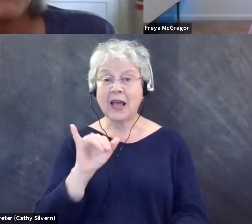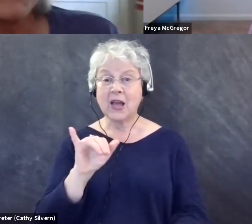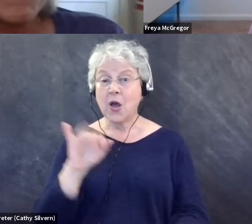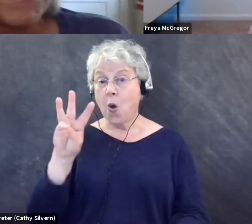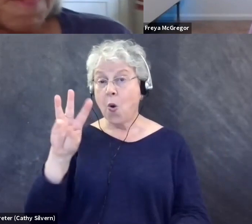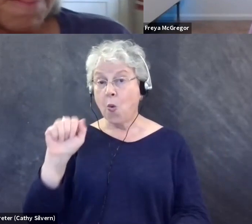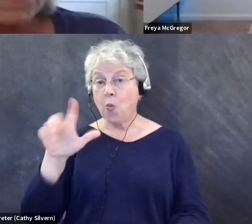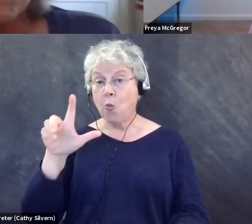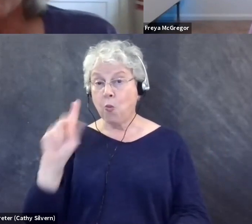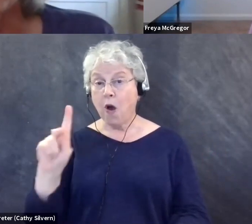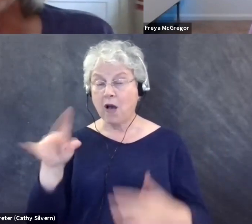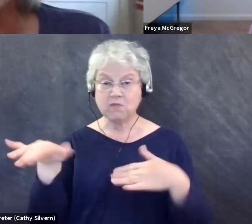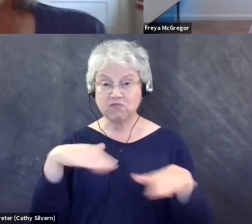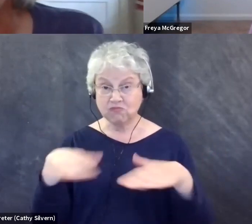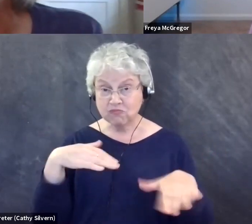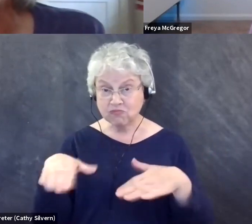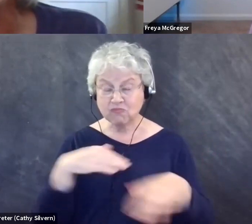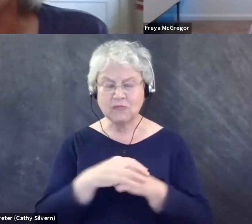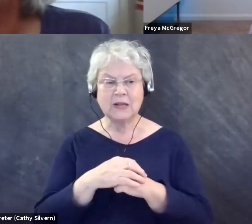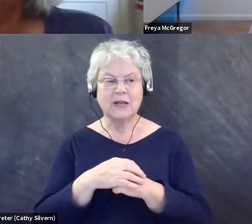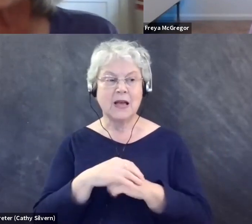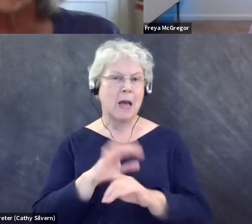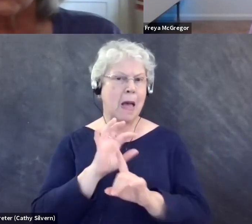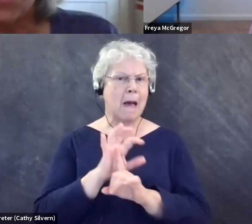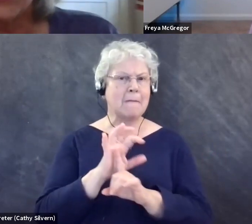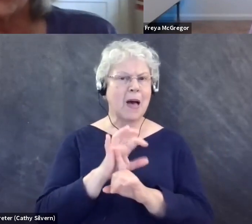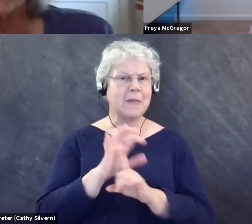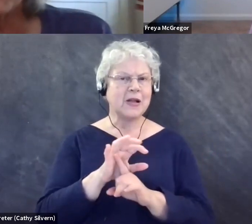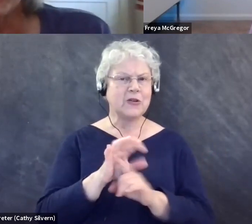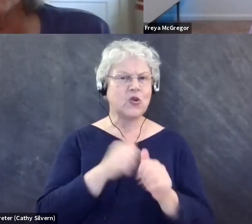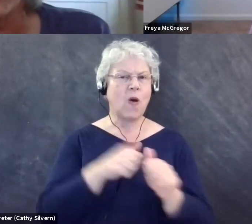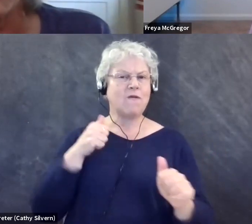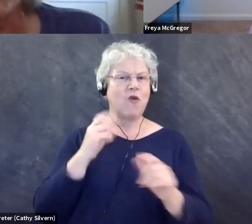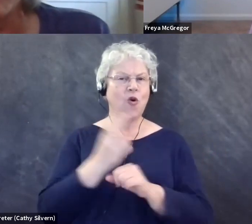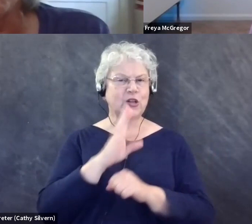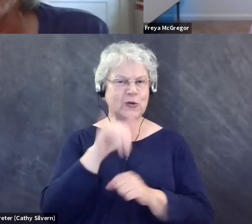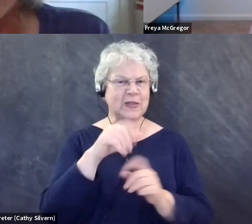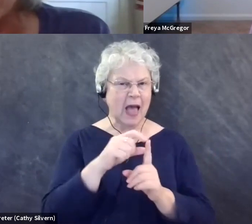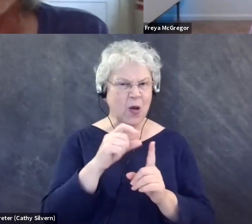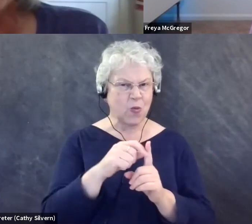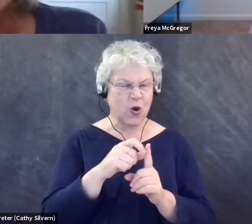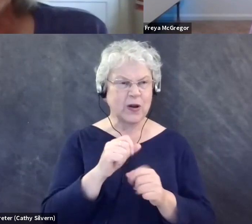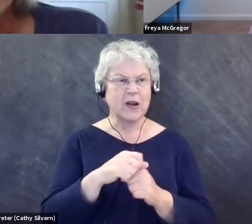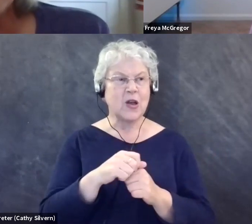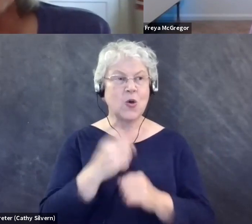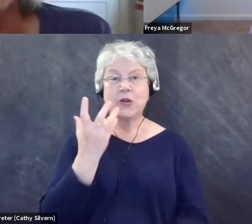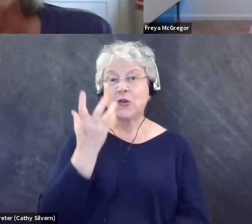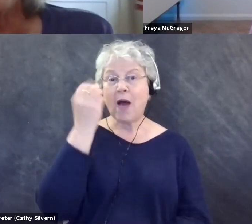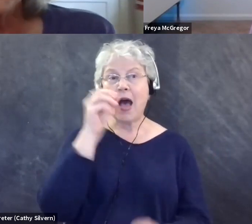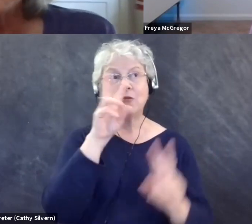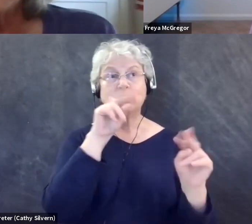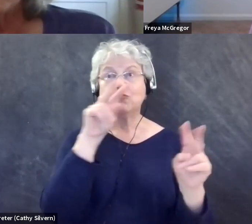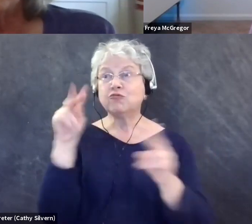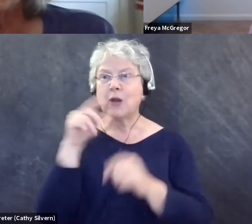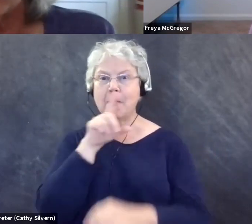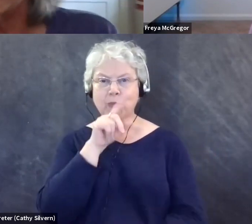the popular thing now is to not use the word walk when you're talking about a birding outing, um,